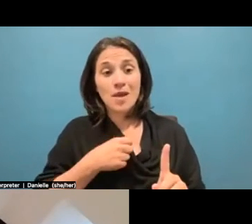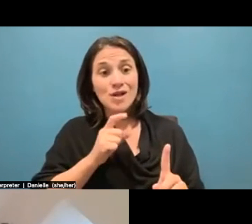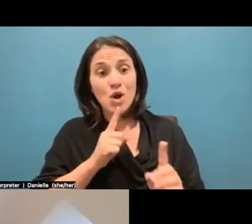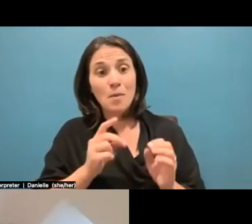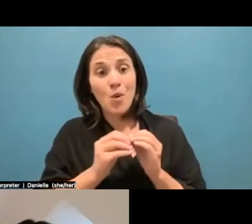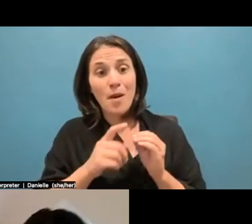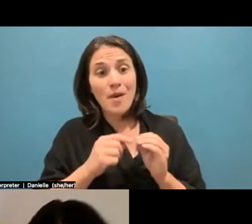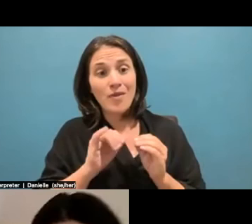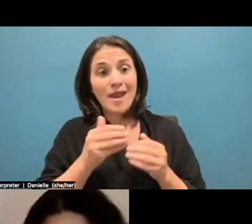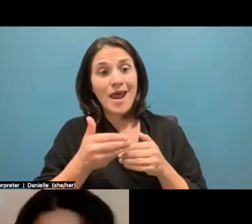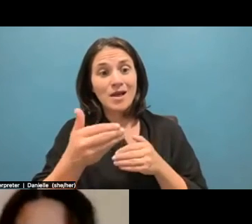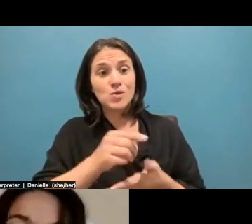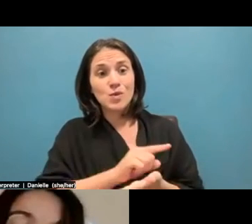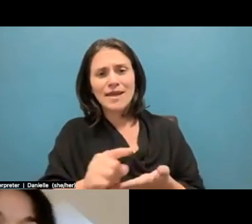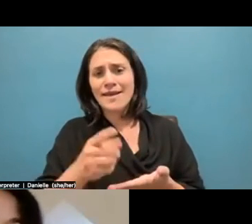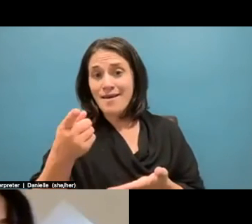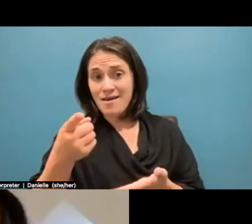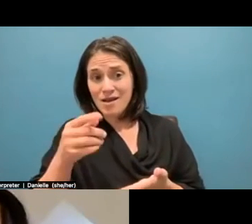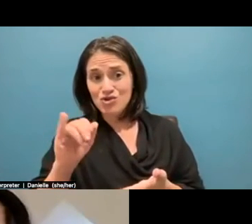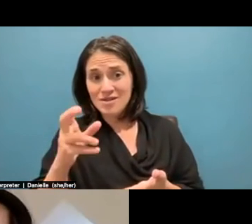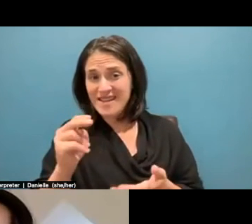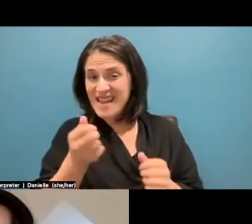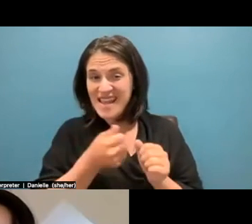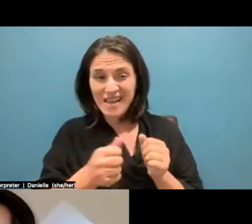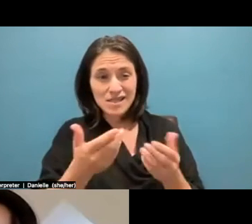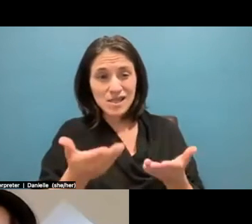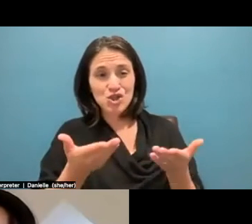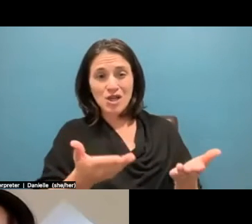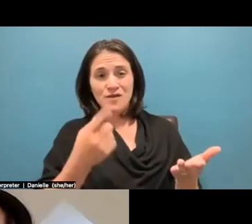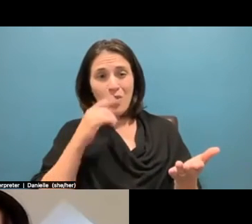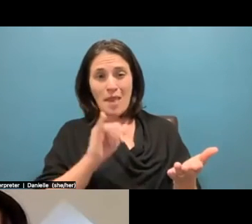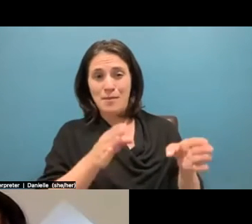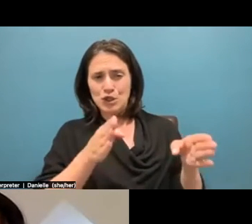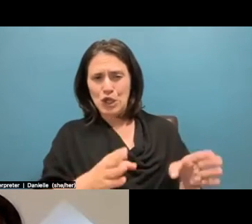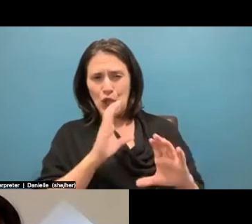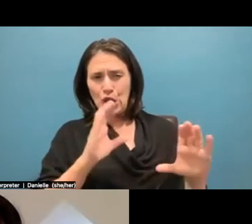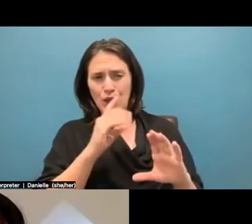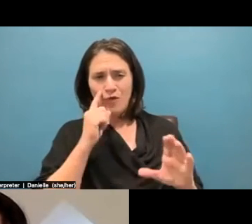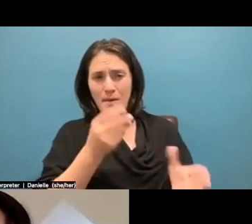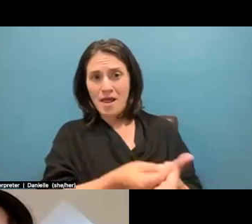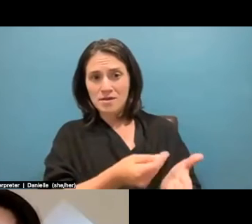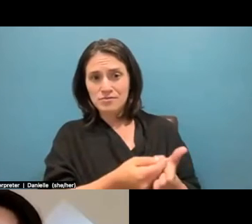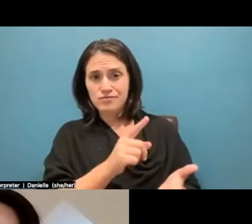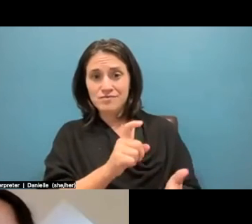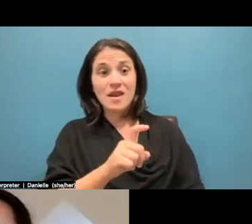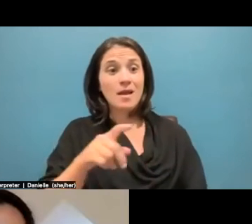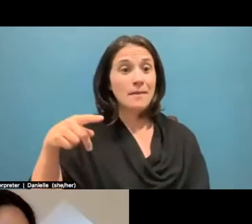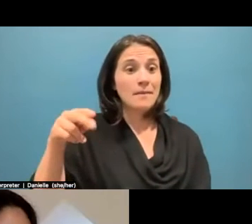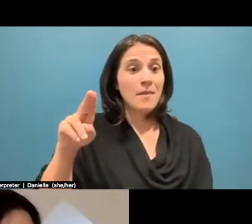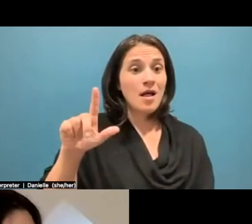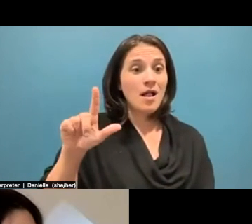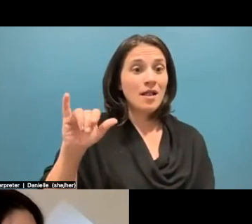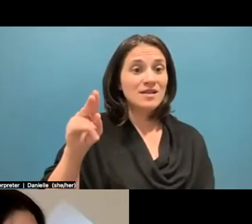um, for a journalist in nonprofit looking for grant money. The Pulitzer center is a great place to start.